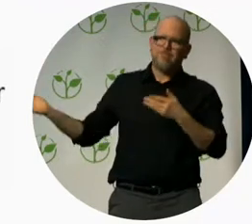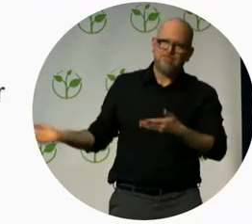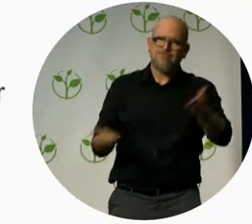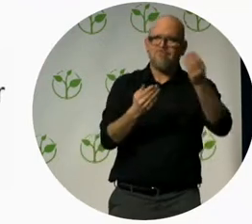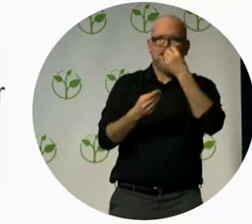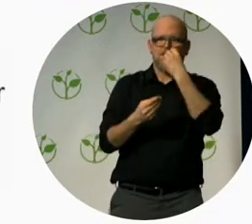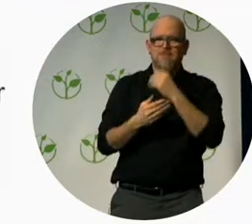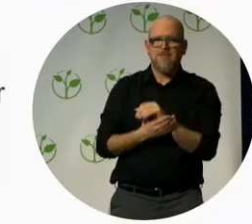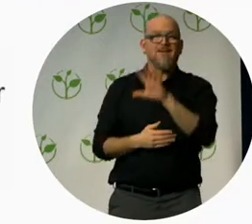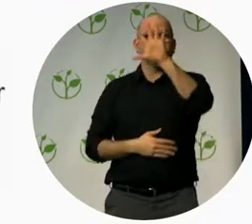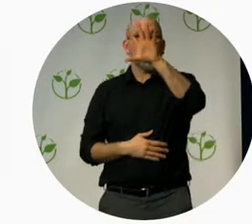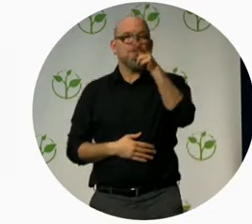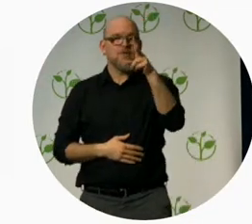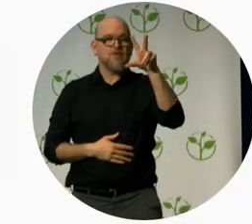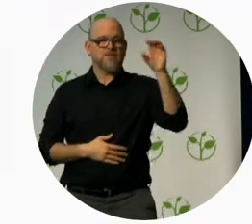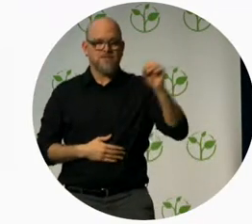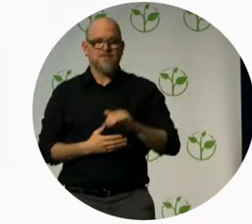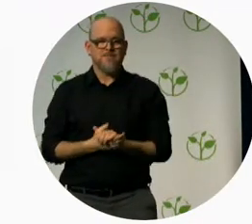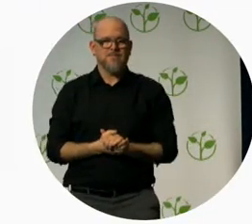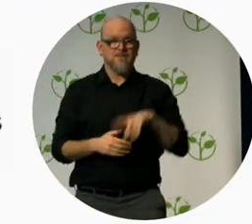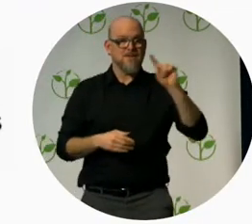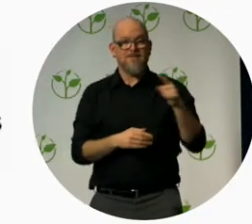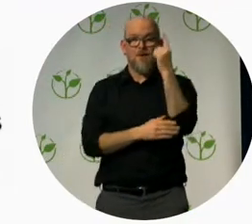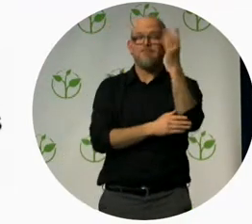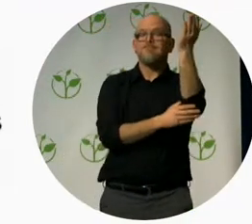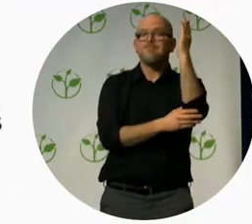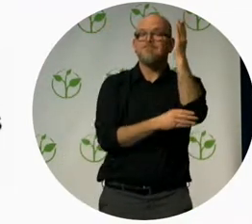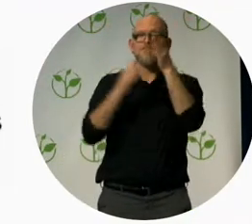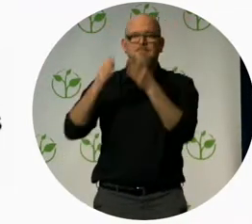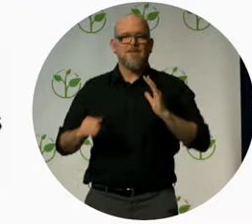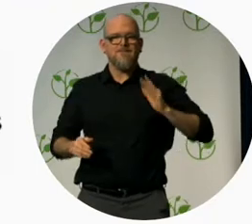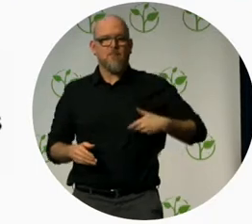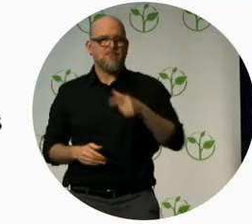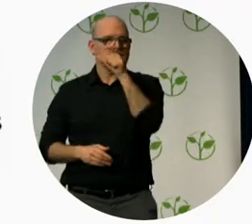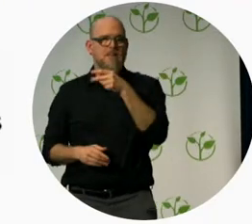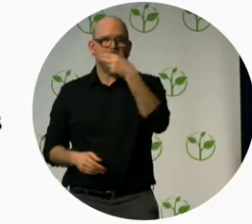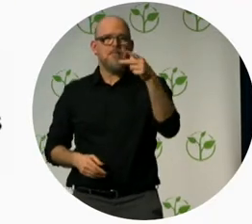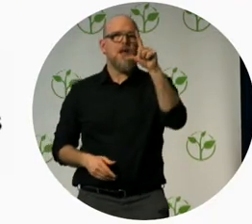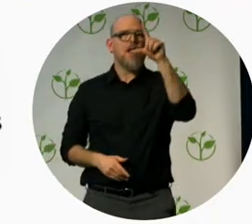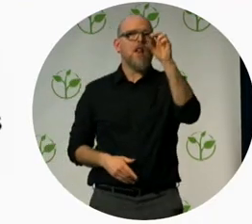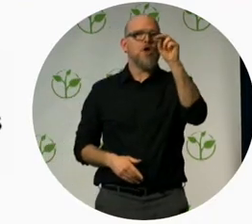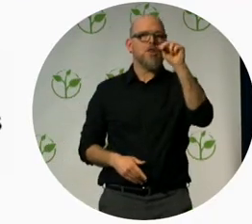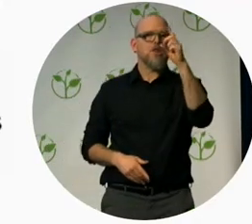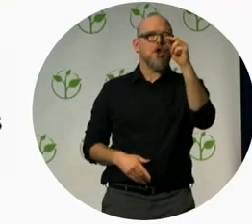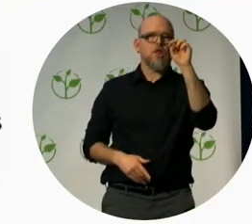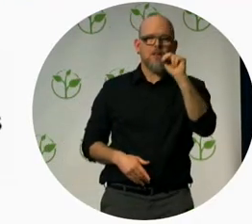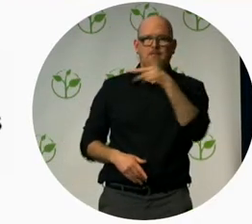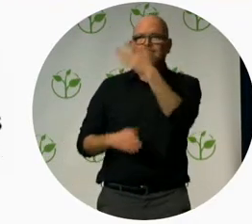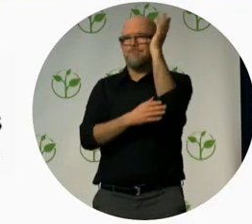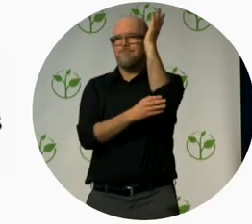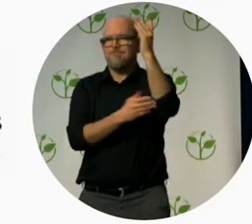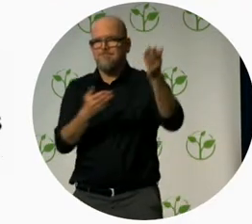poses family foundation now this is Shelley's first time here at zero so can we give her a really big zero welcome please